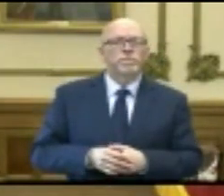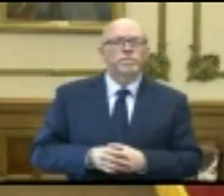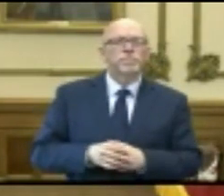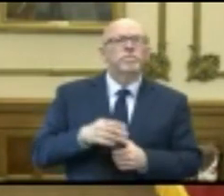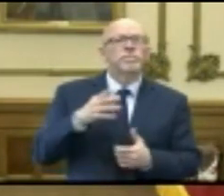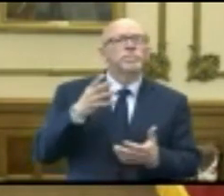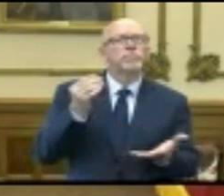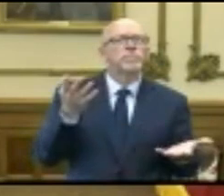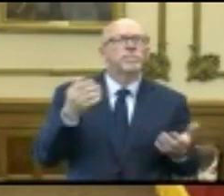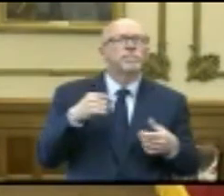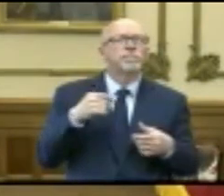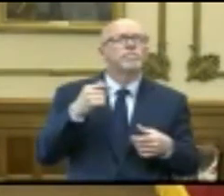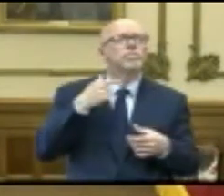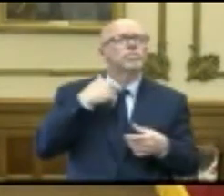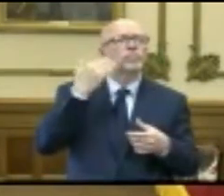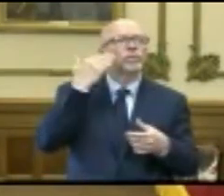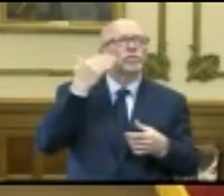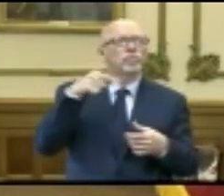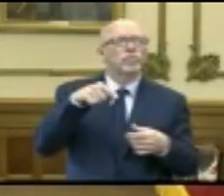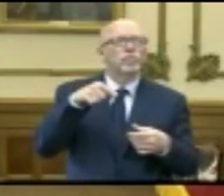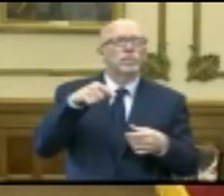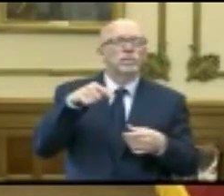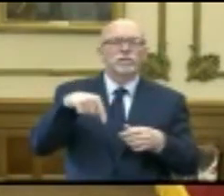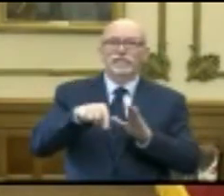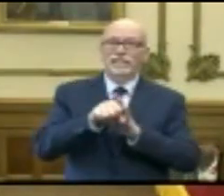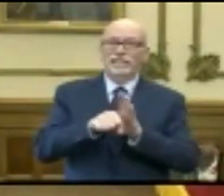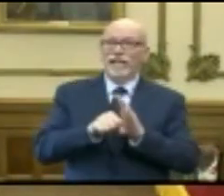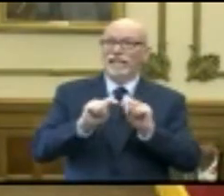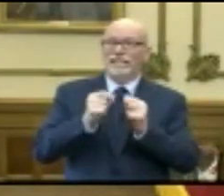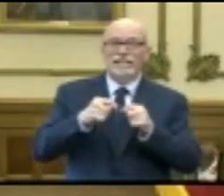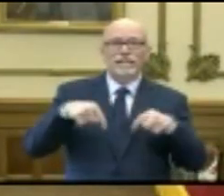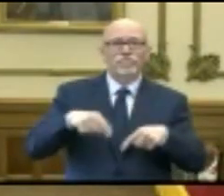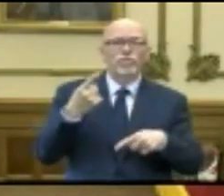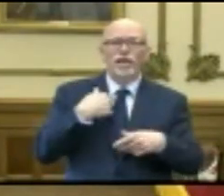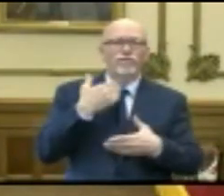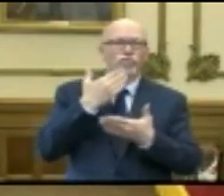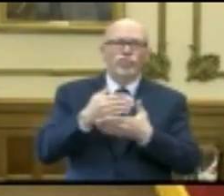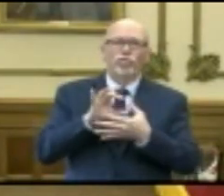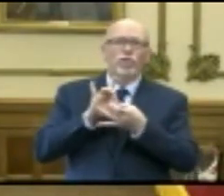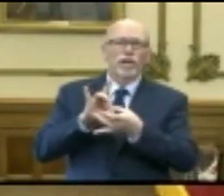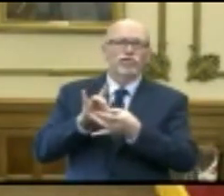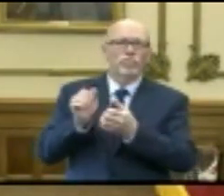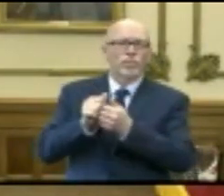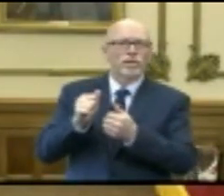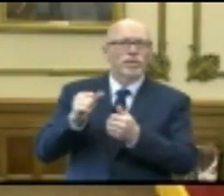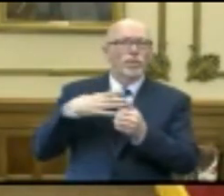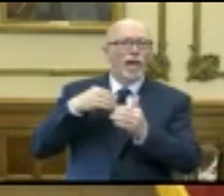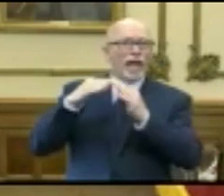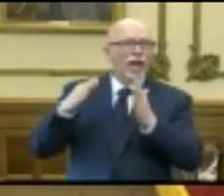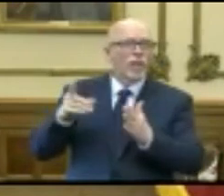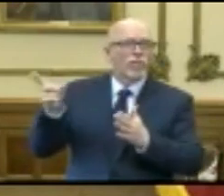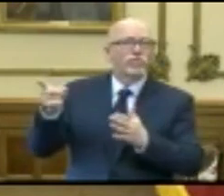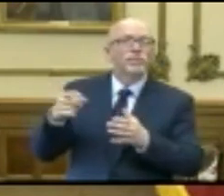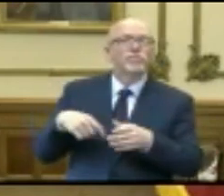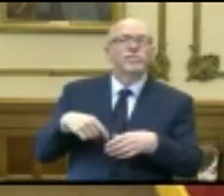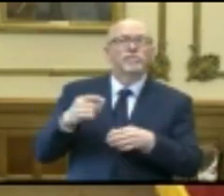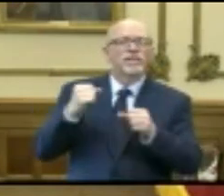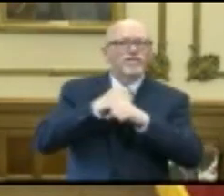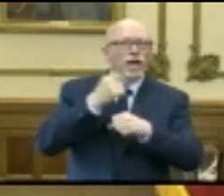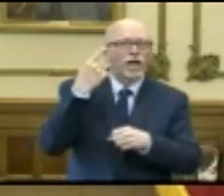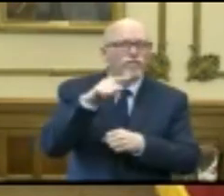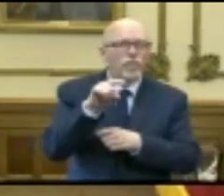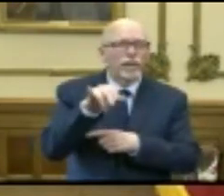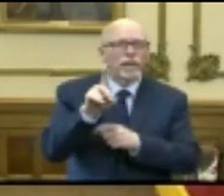And, you know, I know that the state team here has always had a very good relationship with the White House, fighting on behalf of Hoosiers,